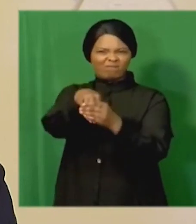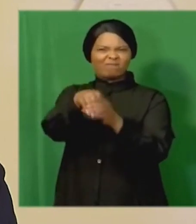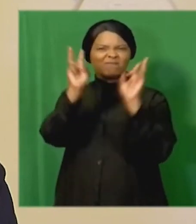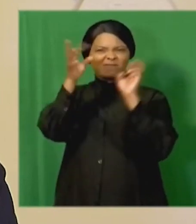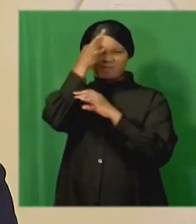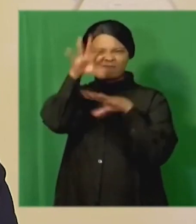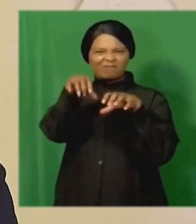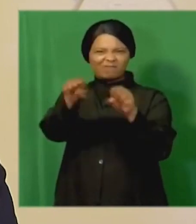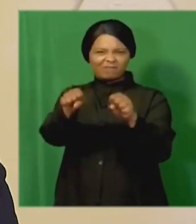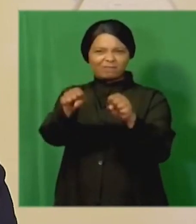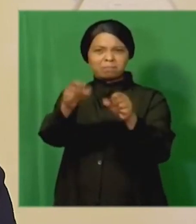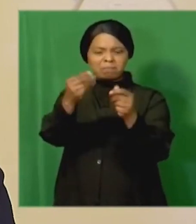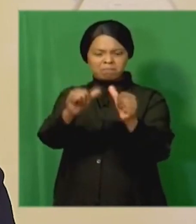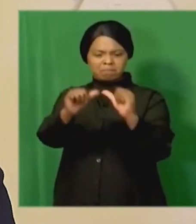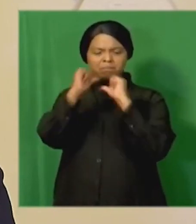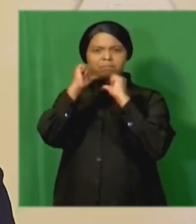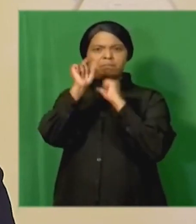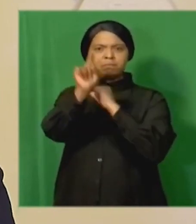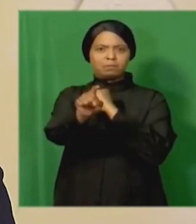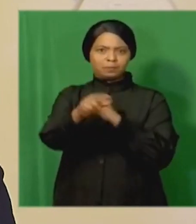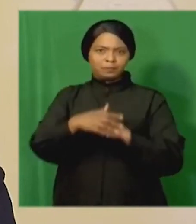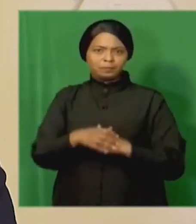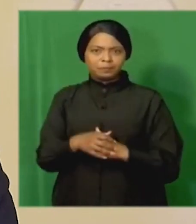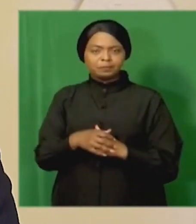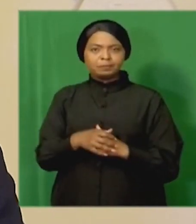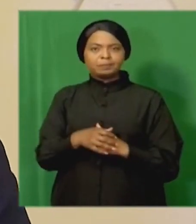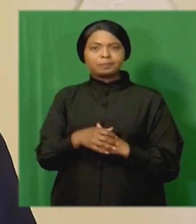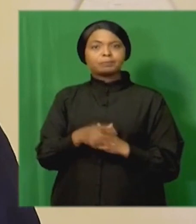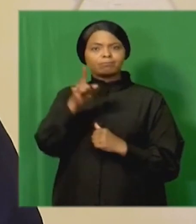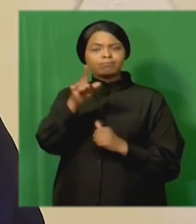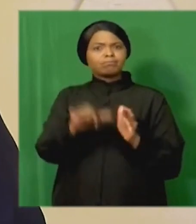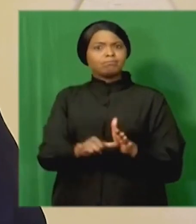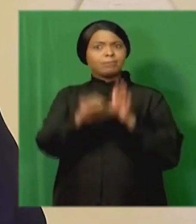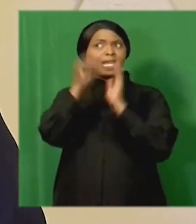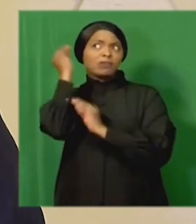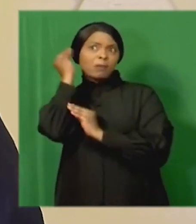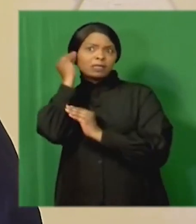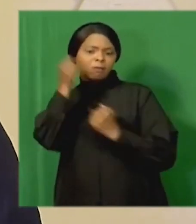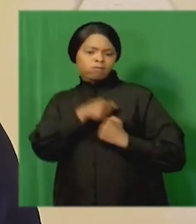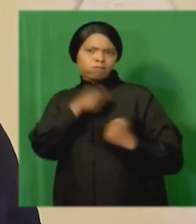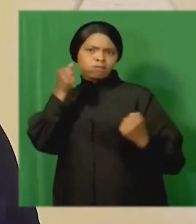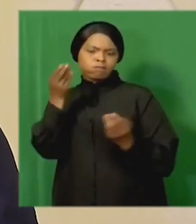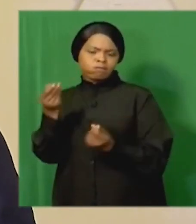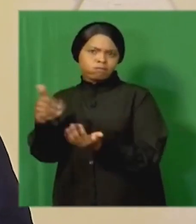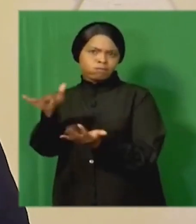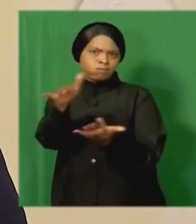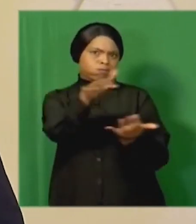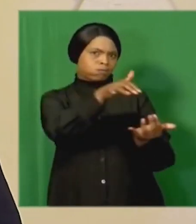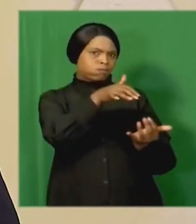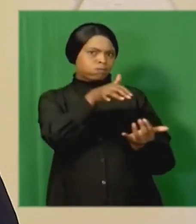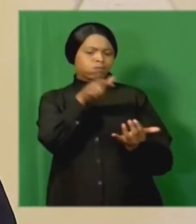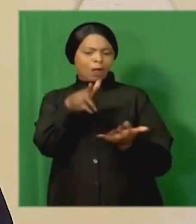the flow of funds from state capture relevant information has been compiled into